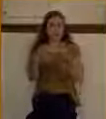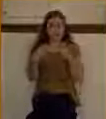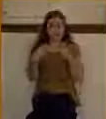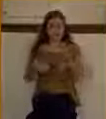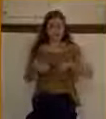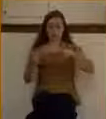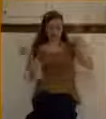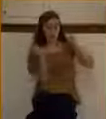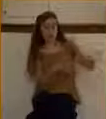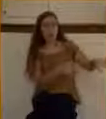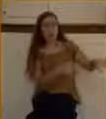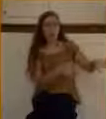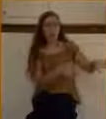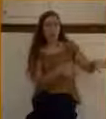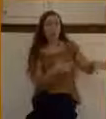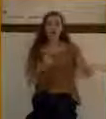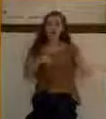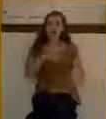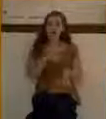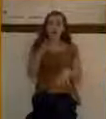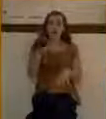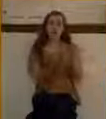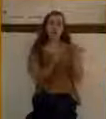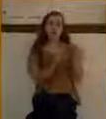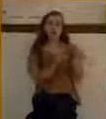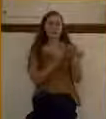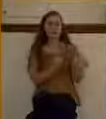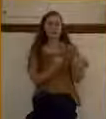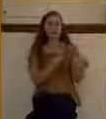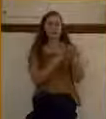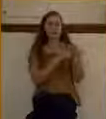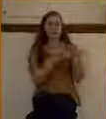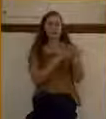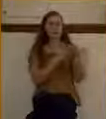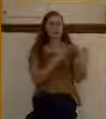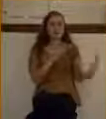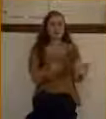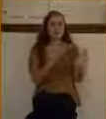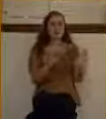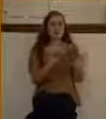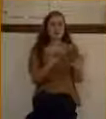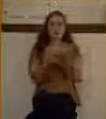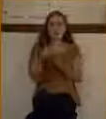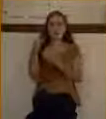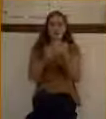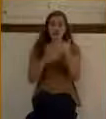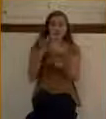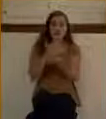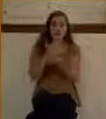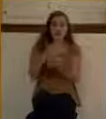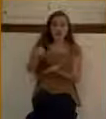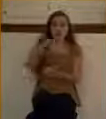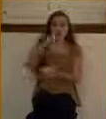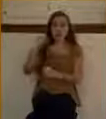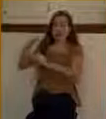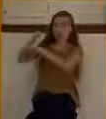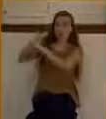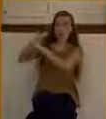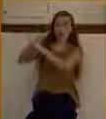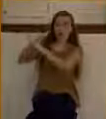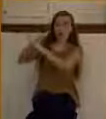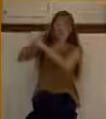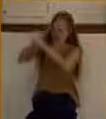do when Jesus calls out to you. Cast aside whatever is hindering you and go to Christ.